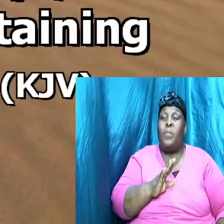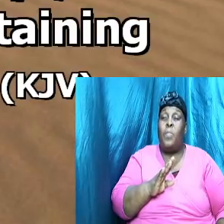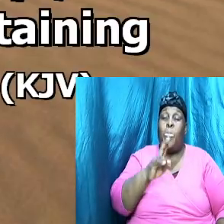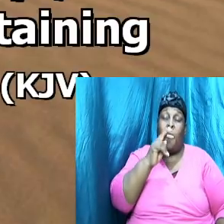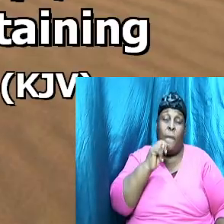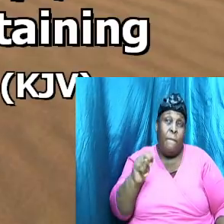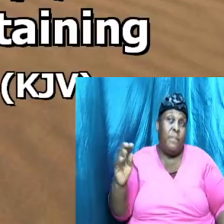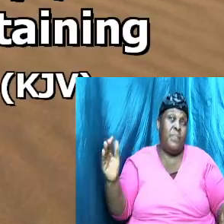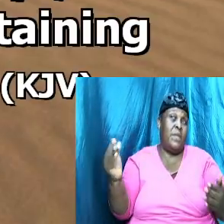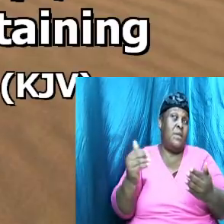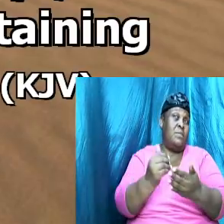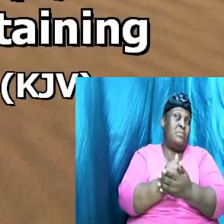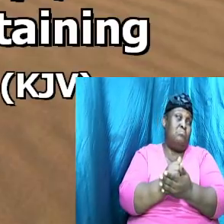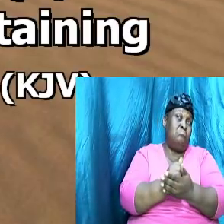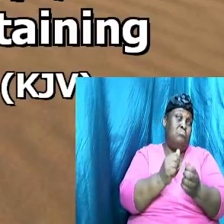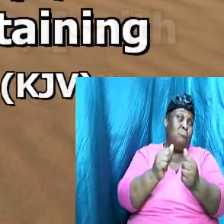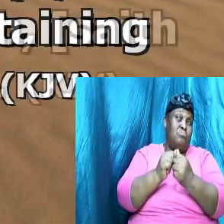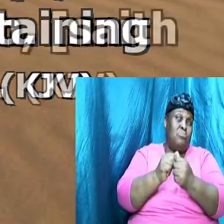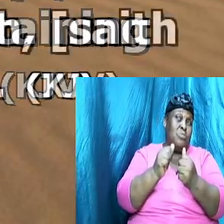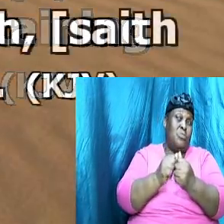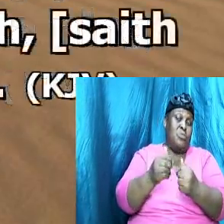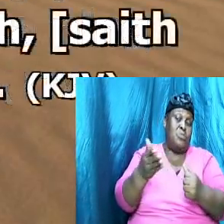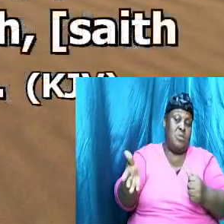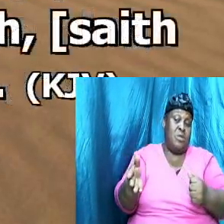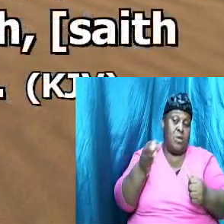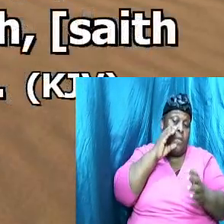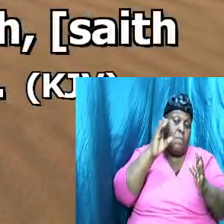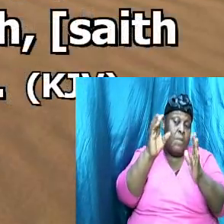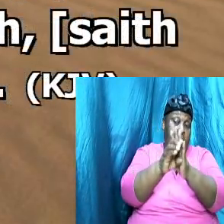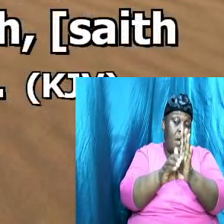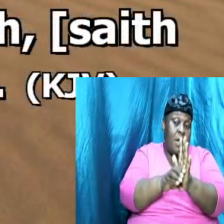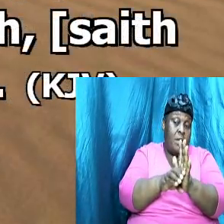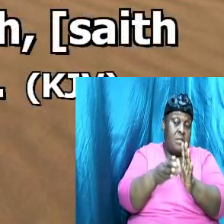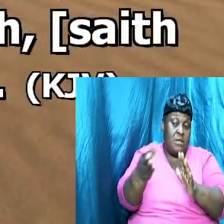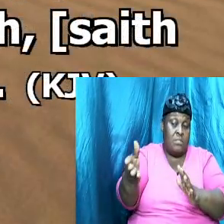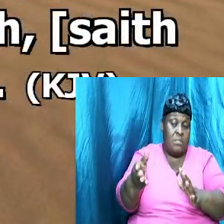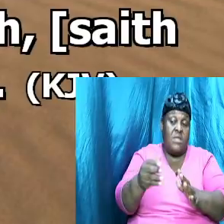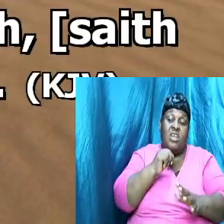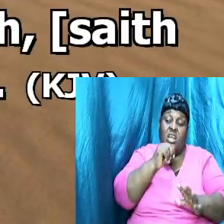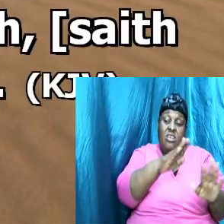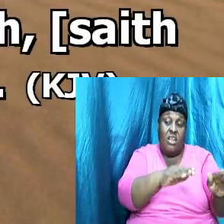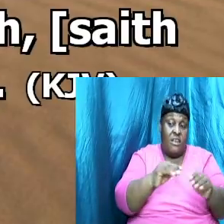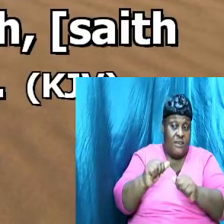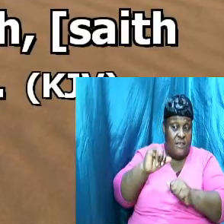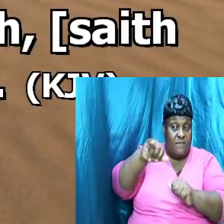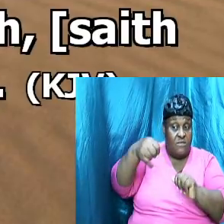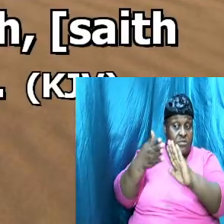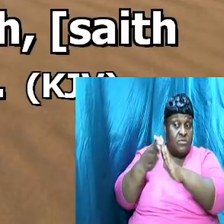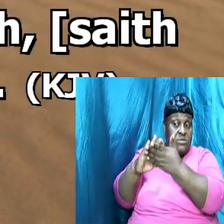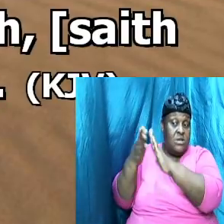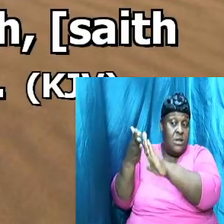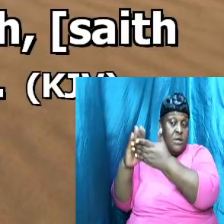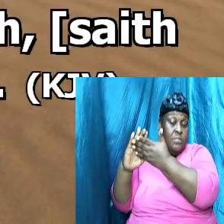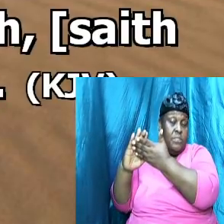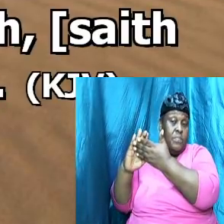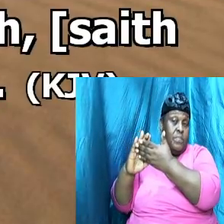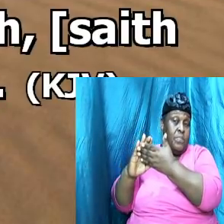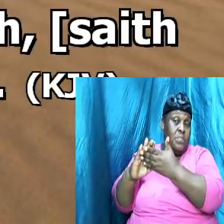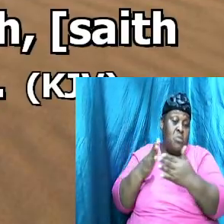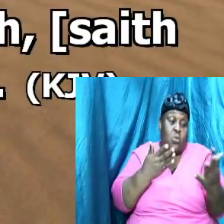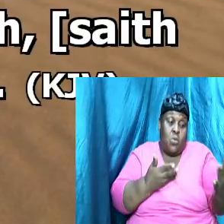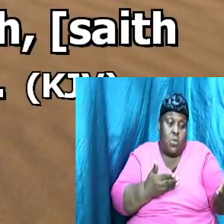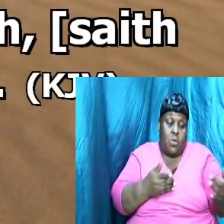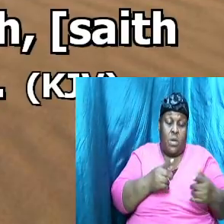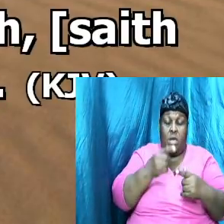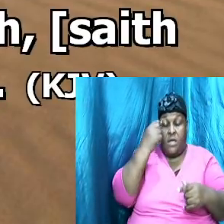assembled together with them commanded them that they should not depart from Jerusalem but wait